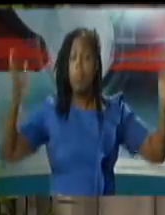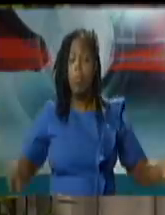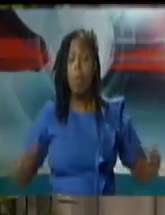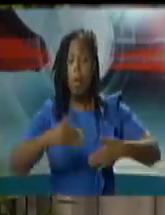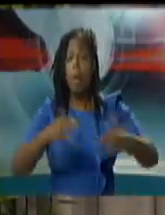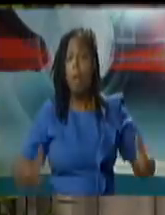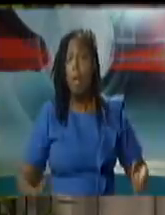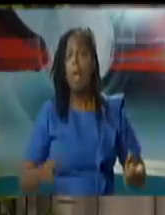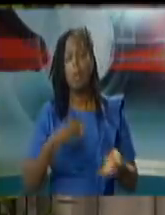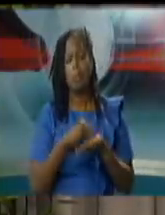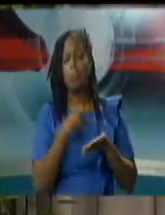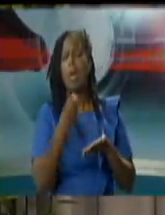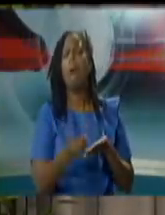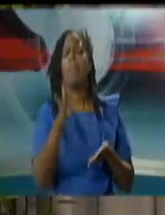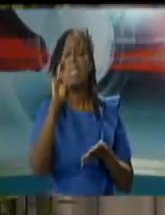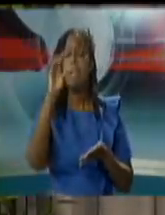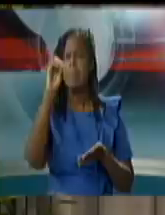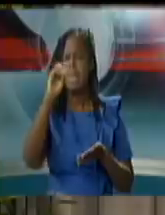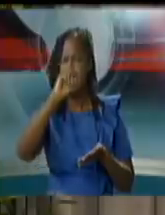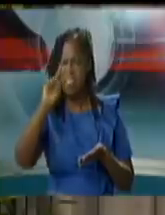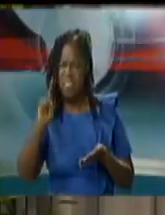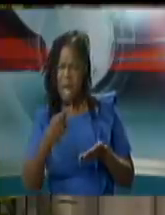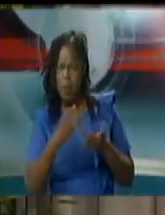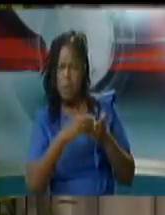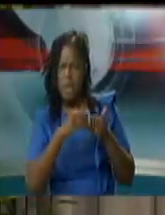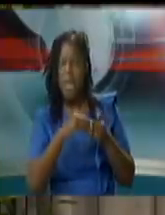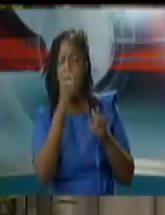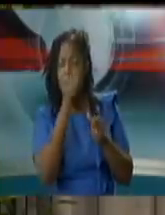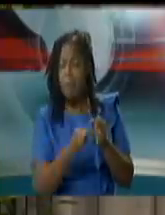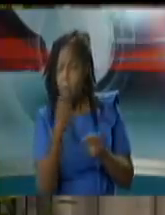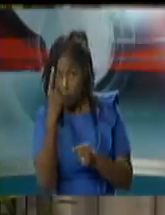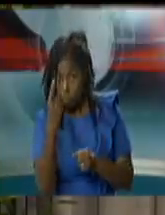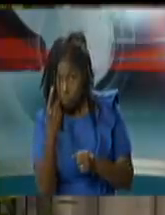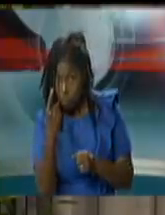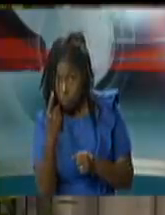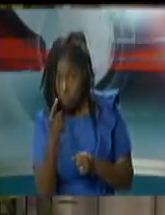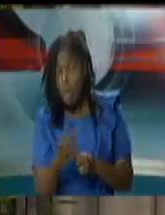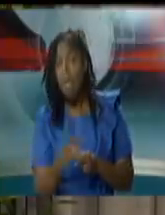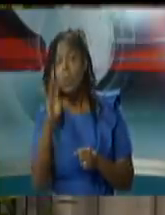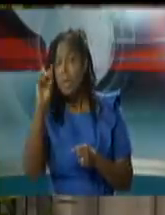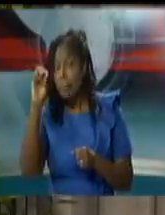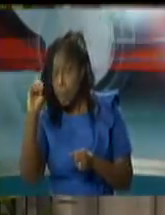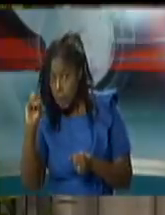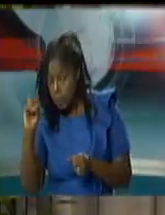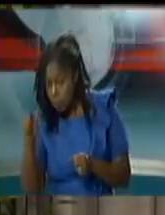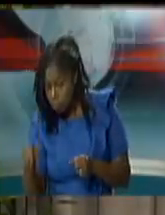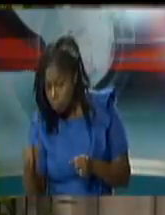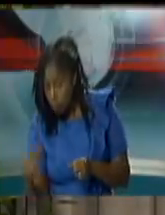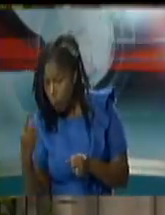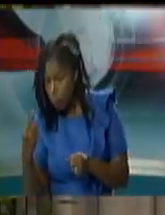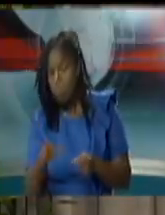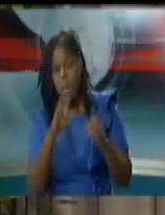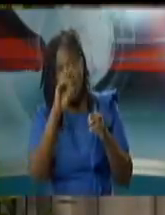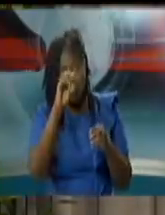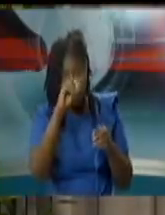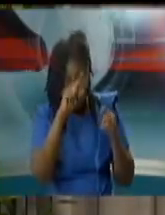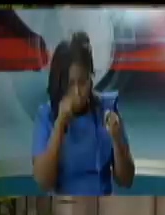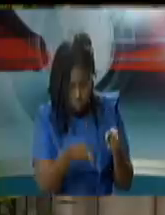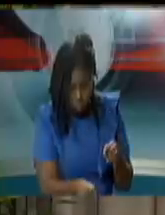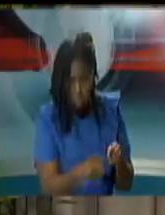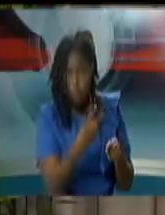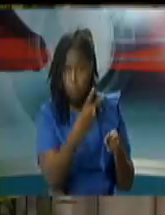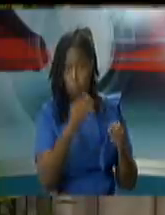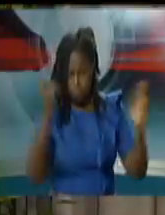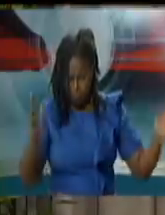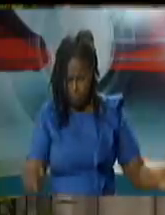purchased for seventy thousand dollars each so that's seventy thousand dollars per container so we have an average cost of seventy thousand dollars per container